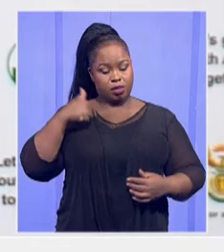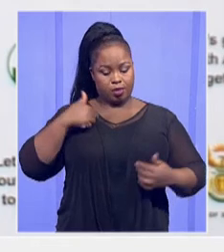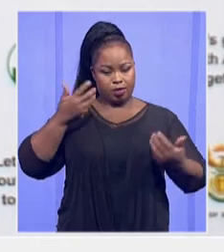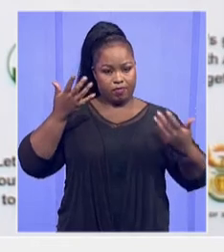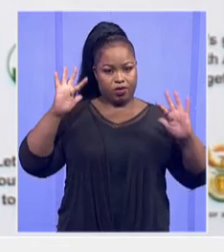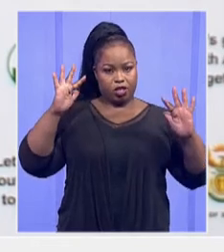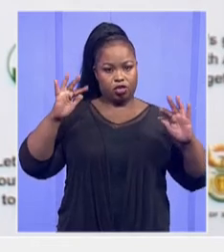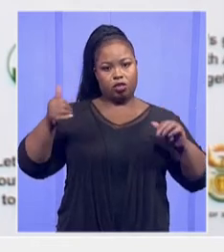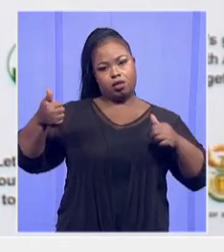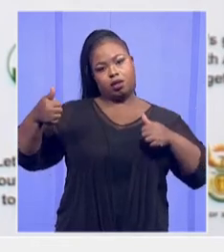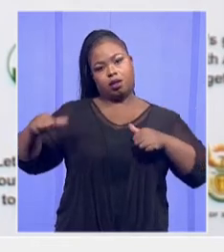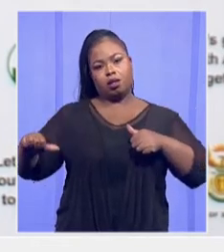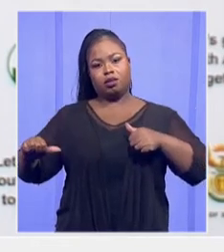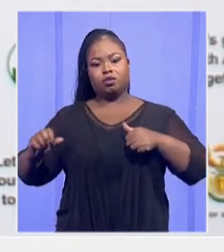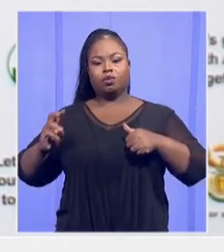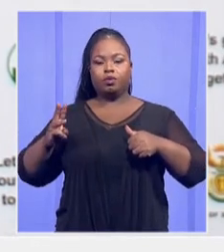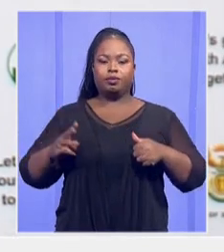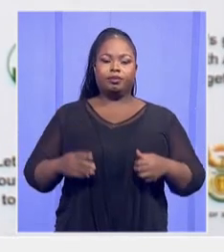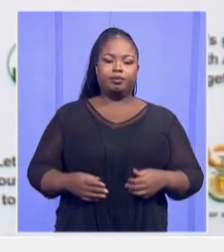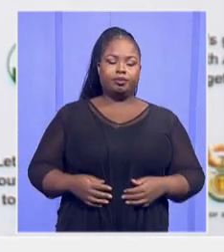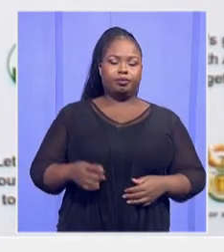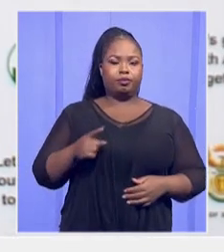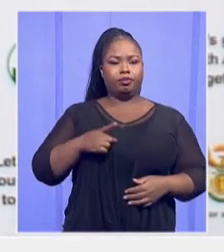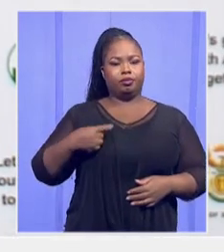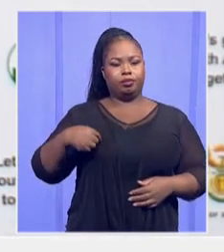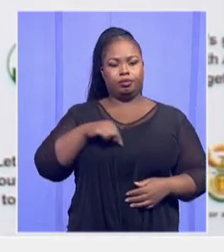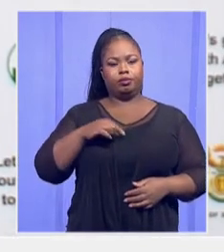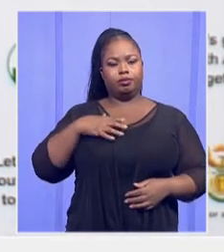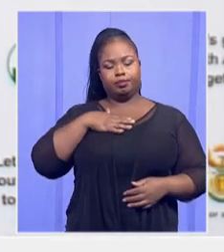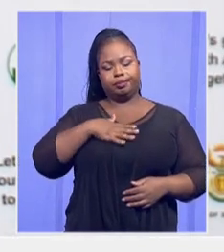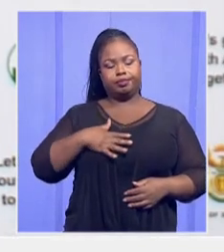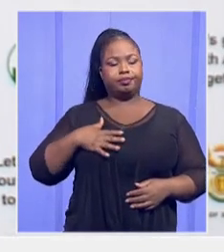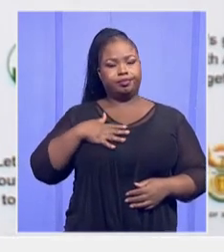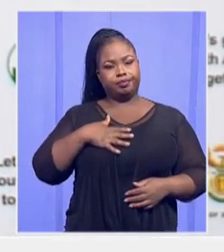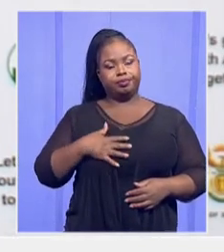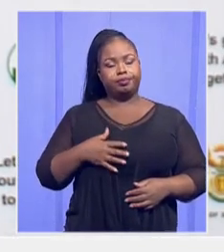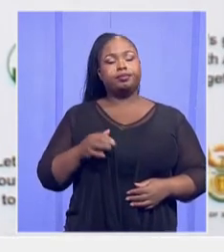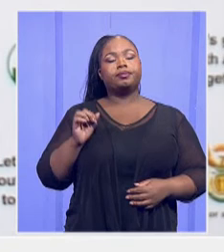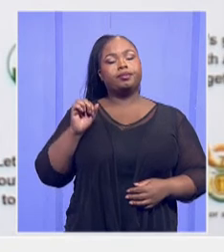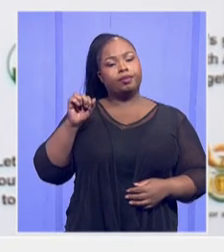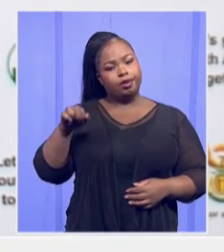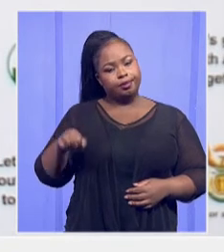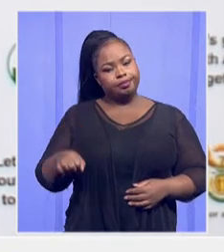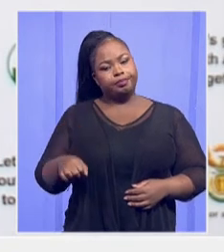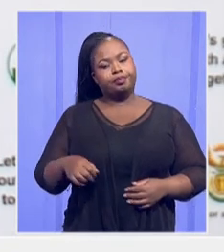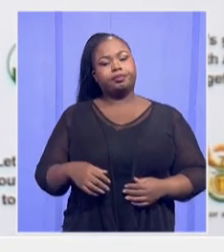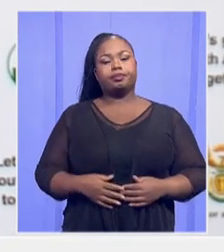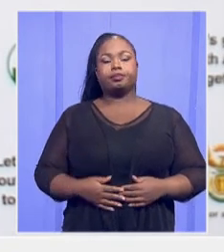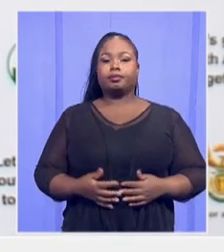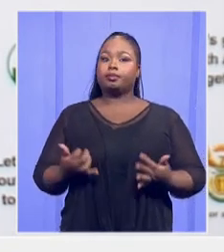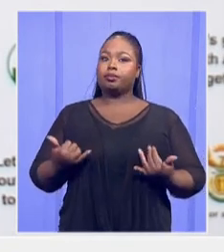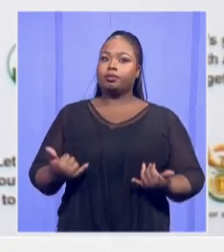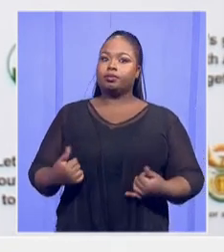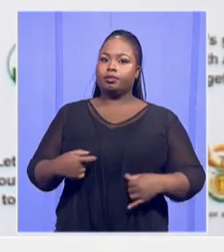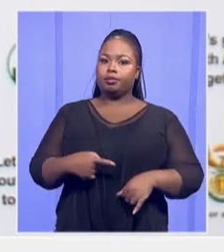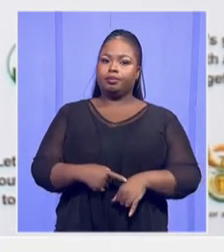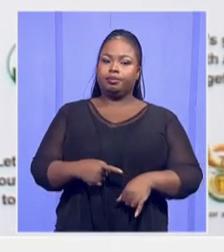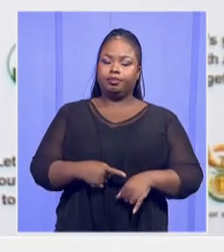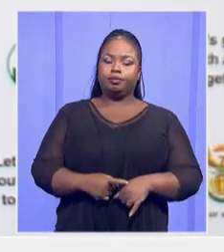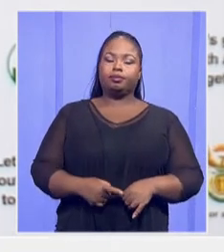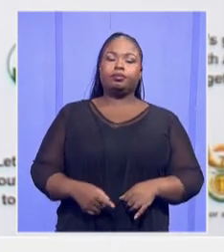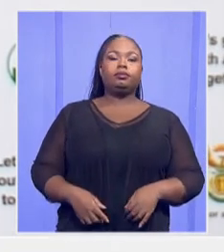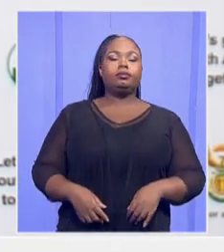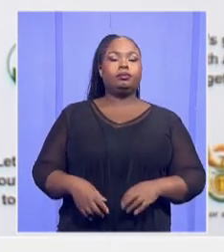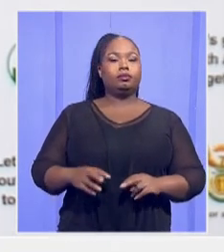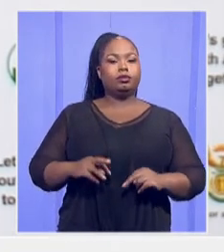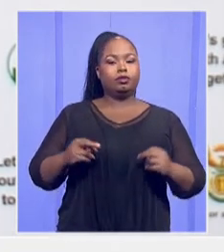because, Minister, we also felt that it is indeed about time that the nation is briefed about